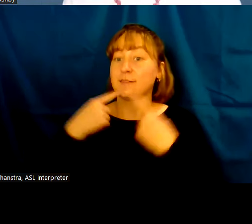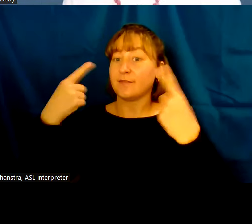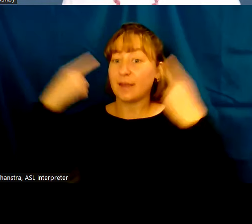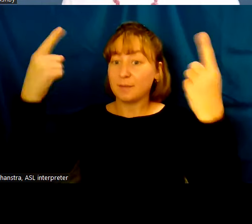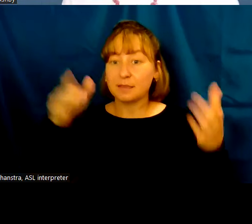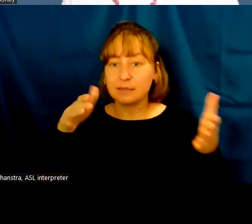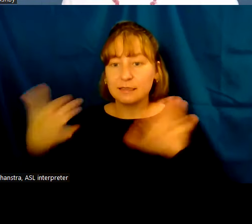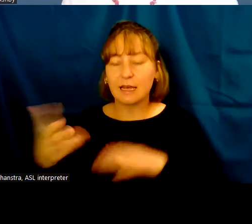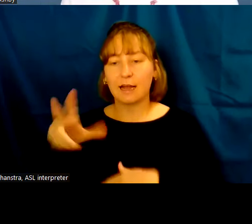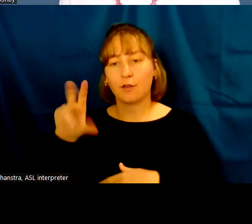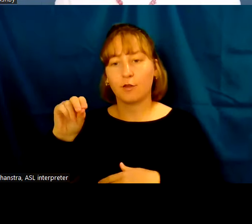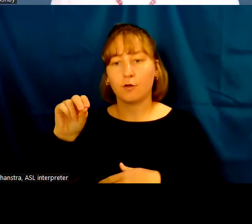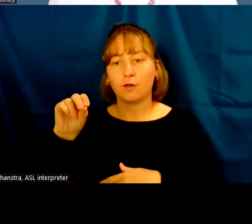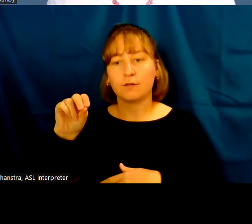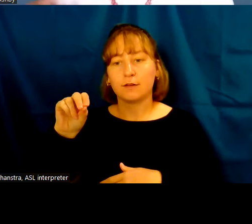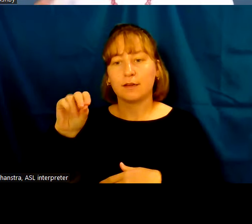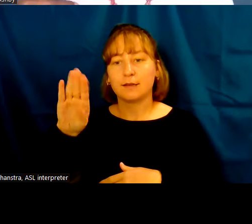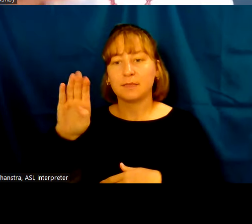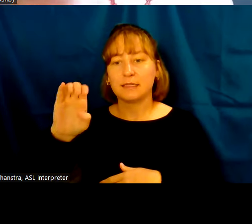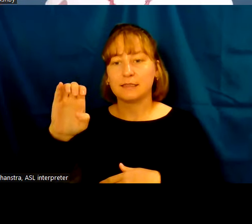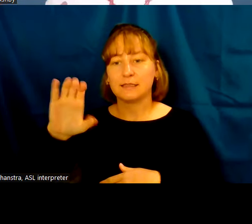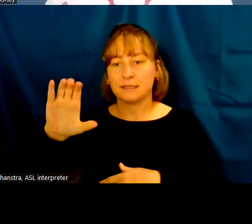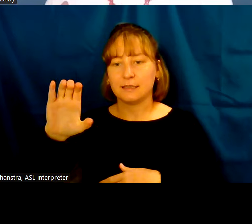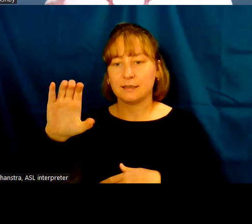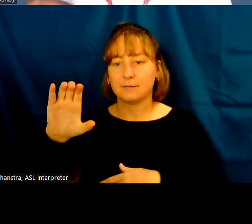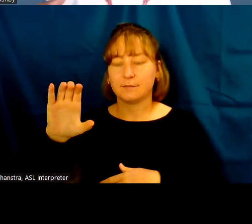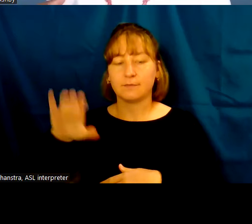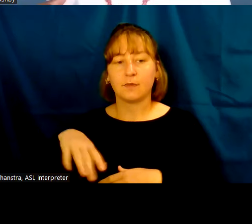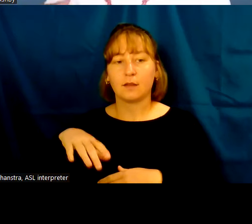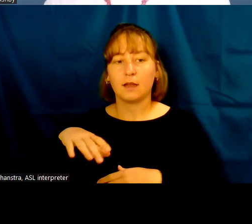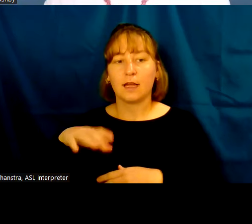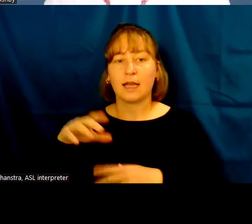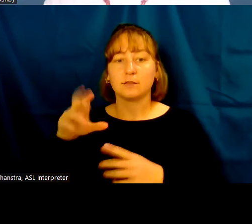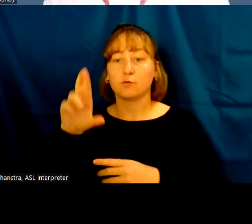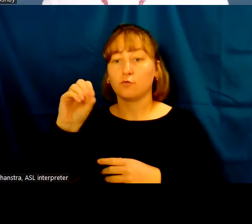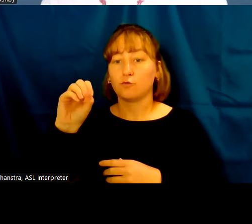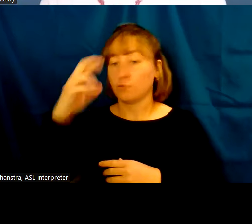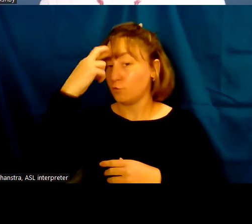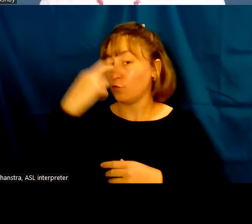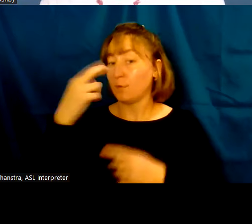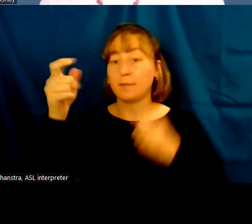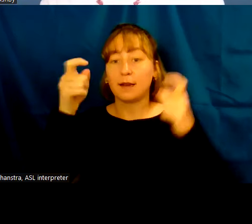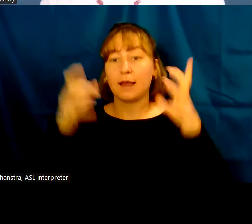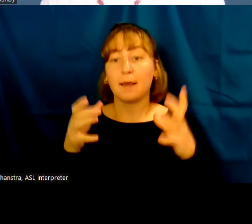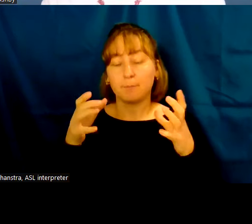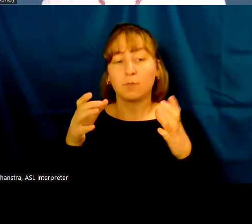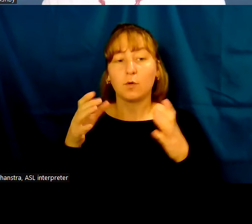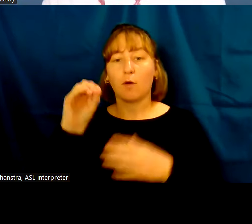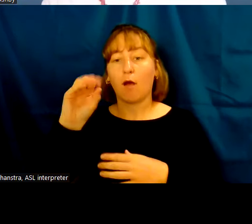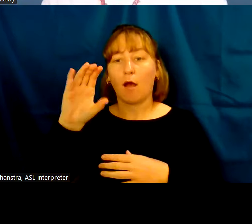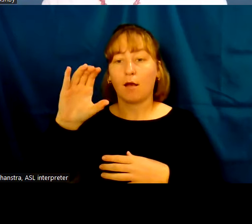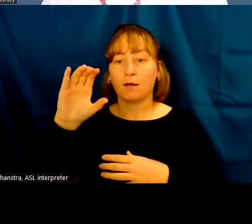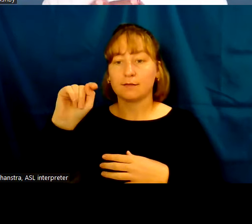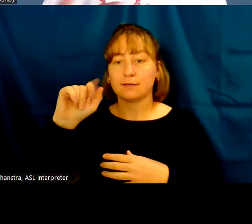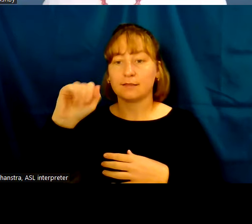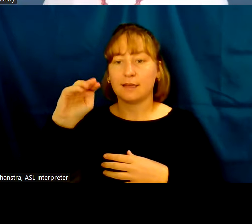in 30 BCE, as the Roman Emperor Octavian arrived to conquer Egypt.